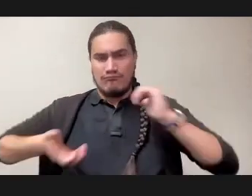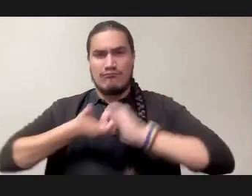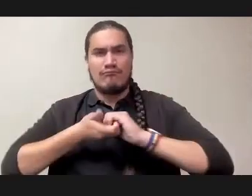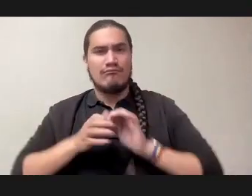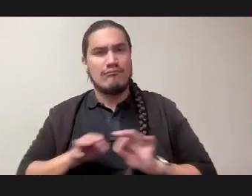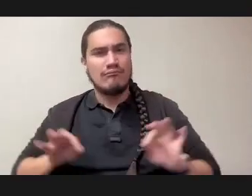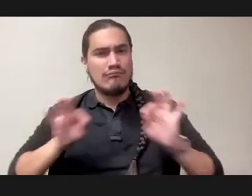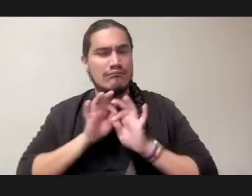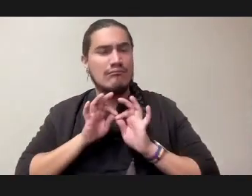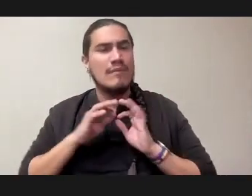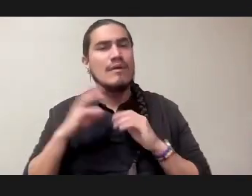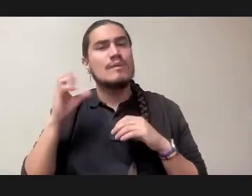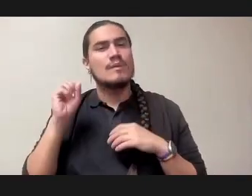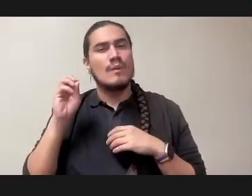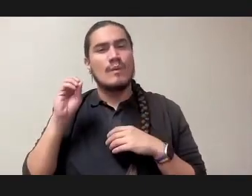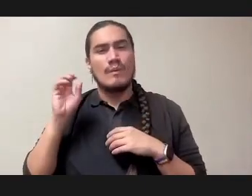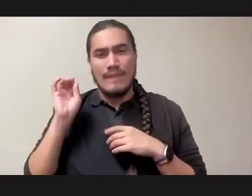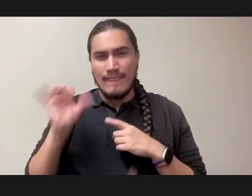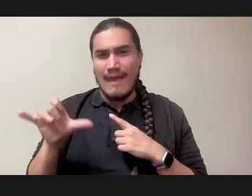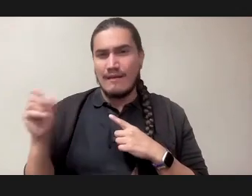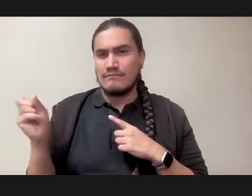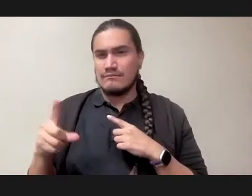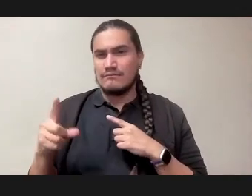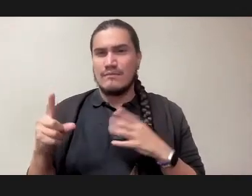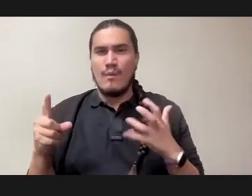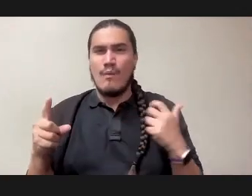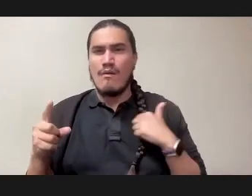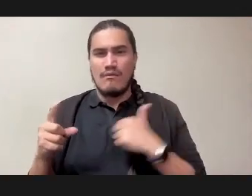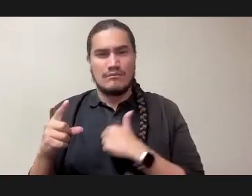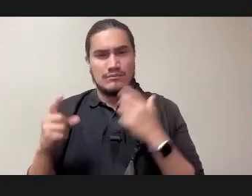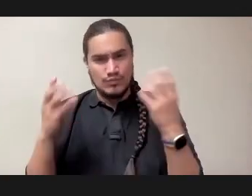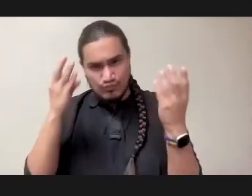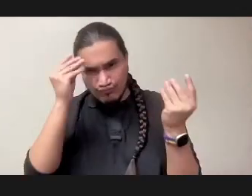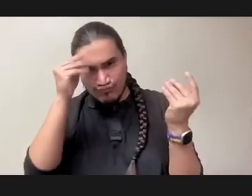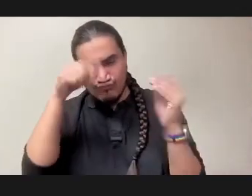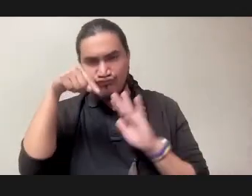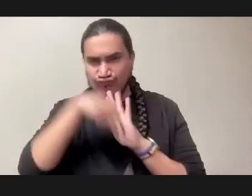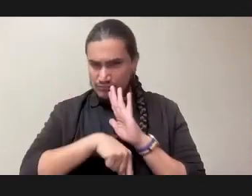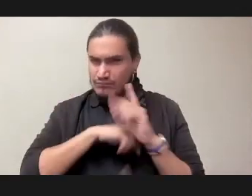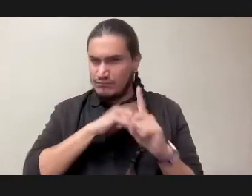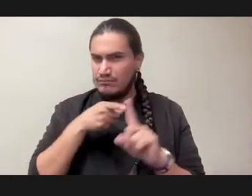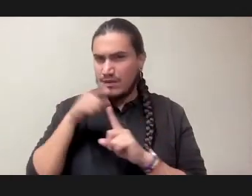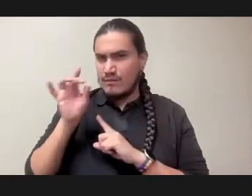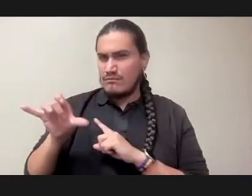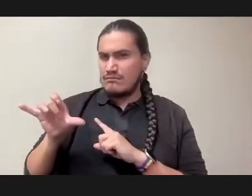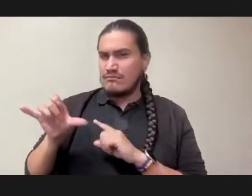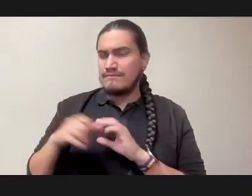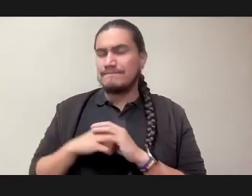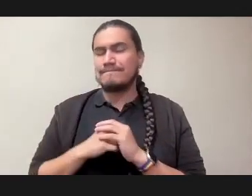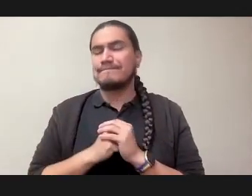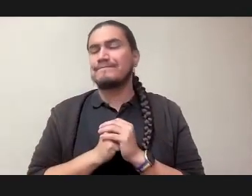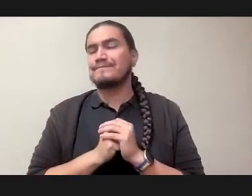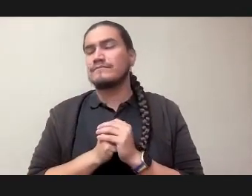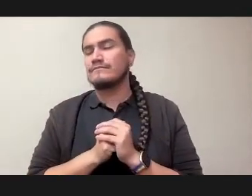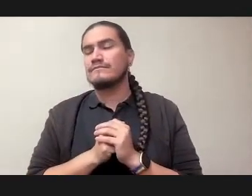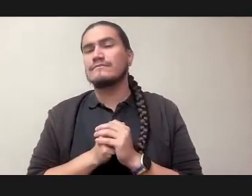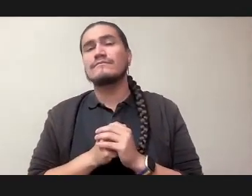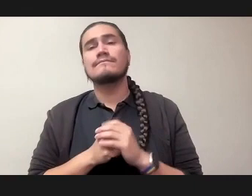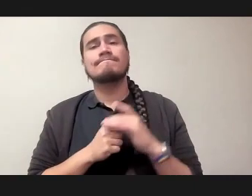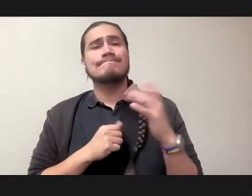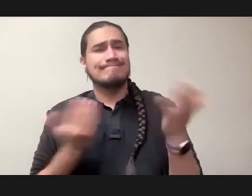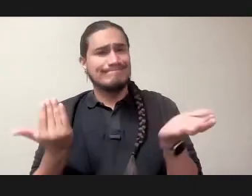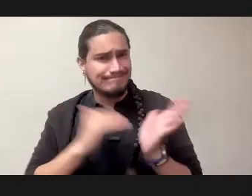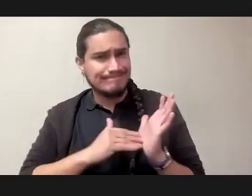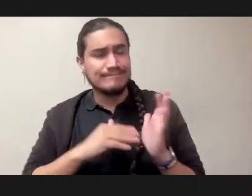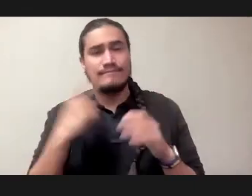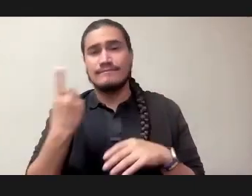question and really think deeply and long about that particular question. Again, it's